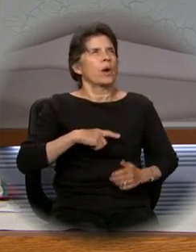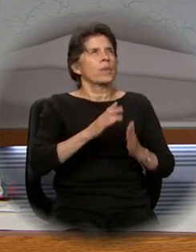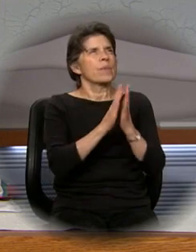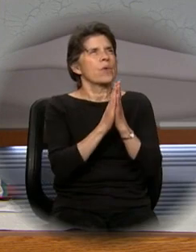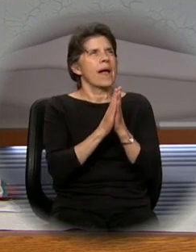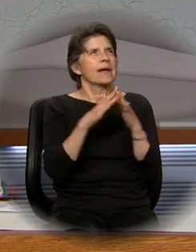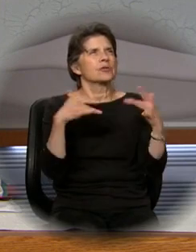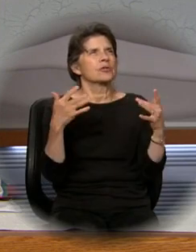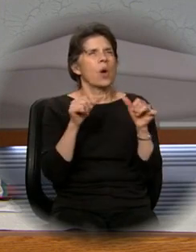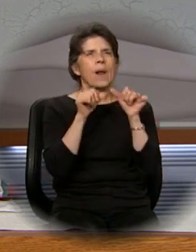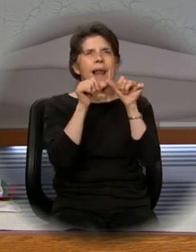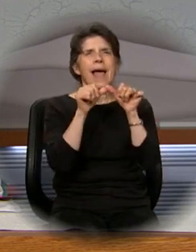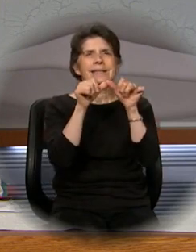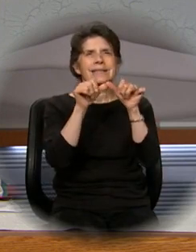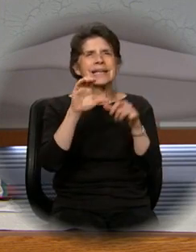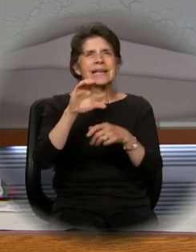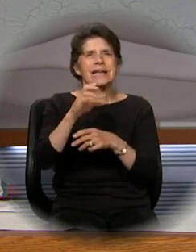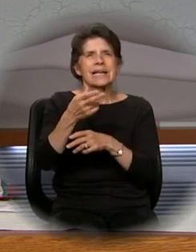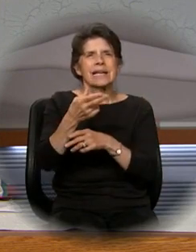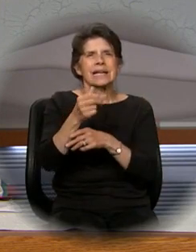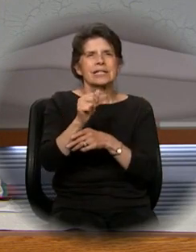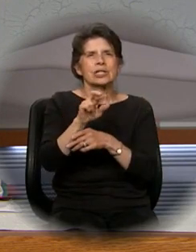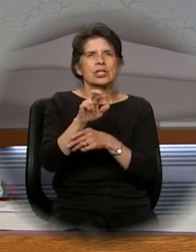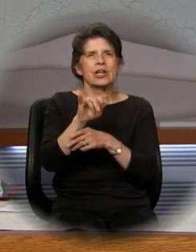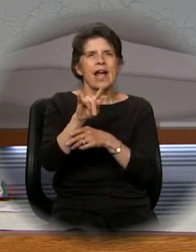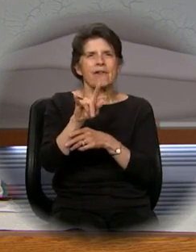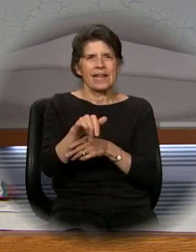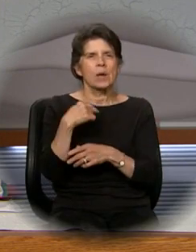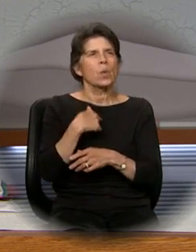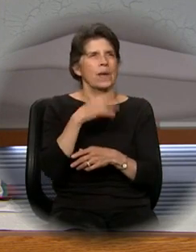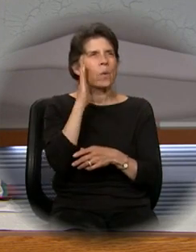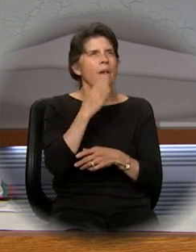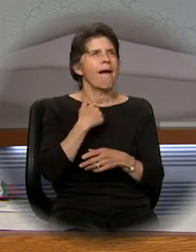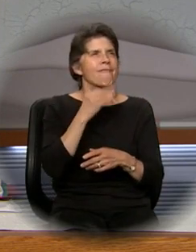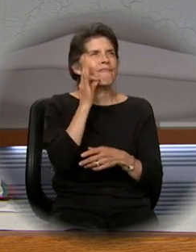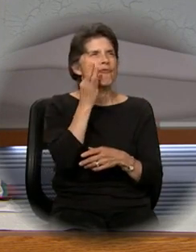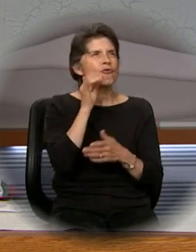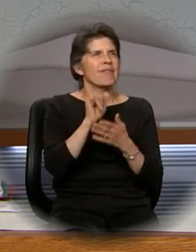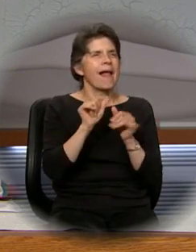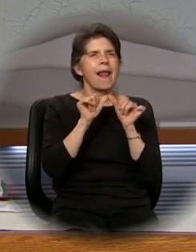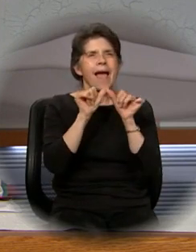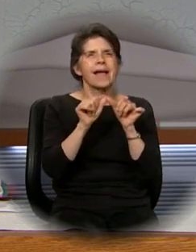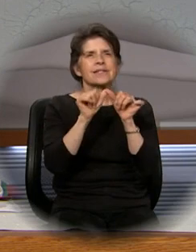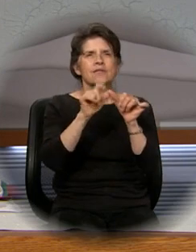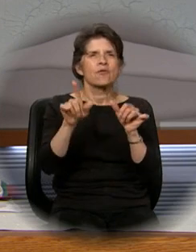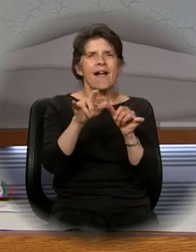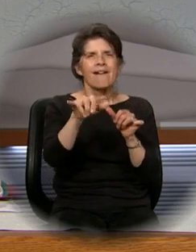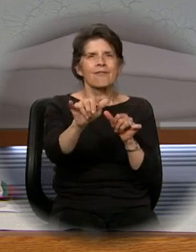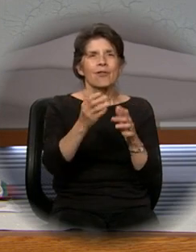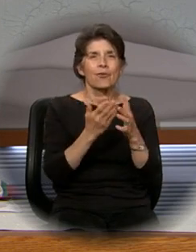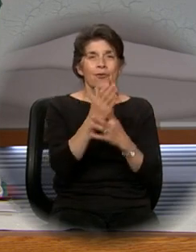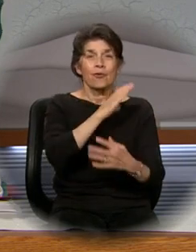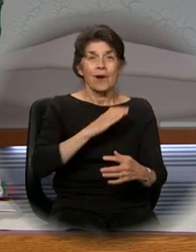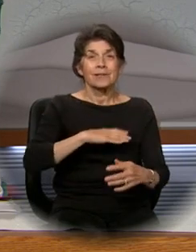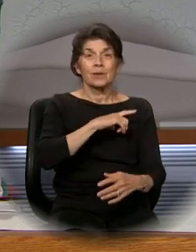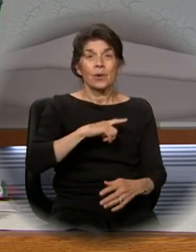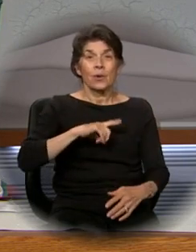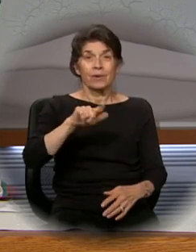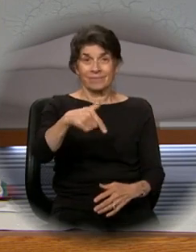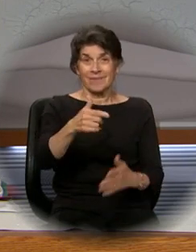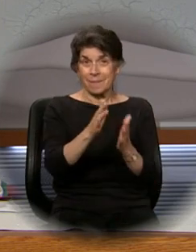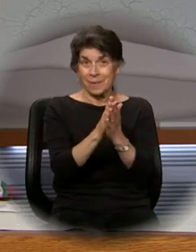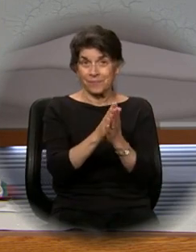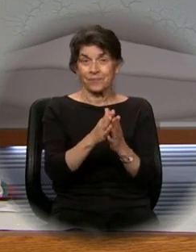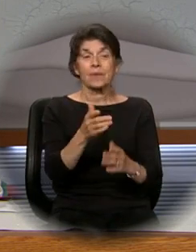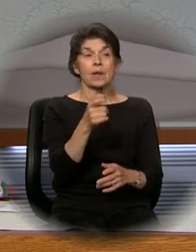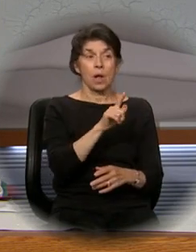you in lasting charity, we may bear fruit that lasts forever. Through Christ, our Lord. Amen. The Lord be